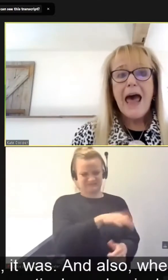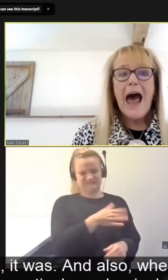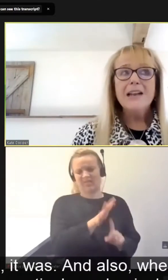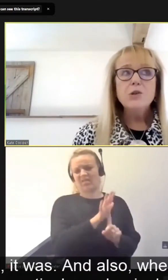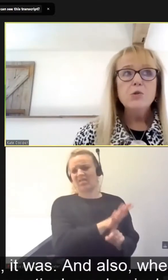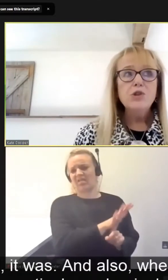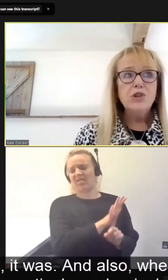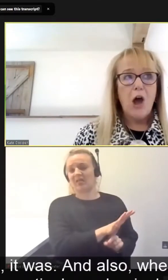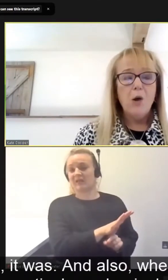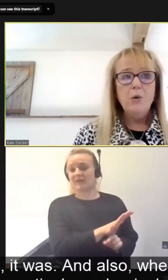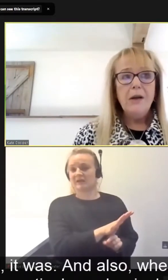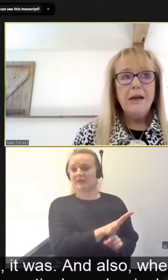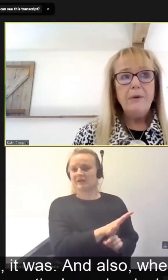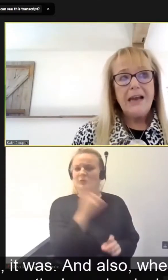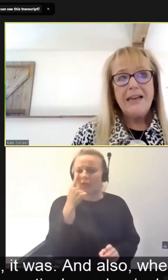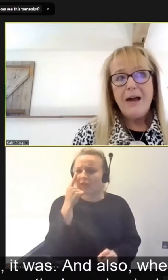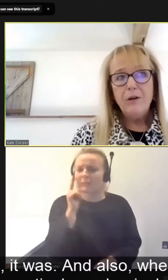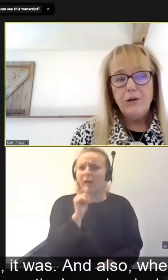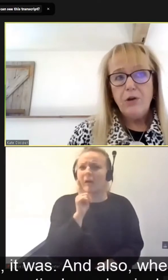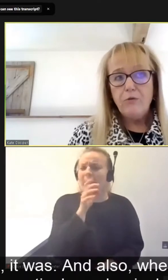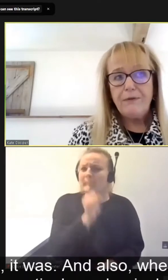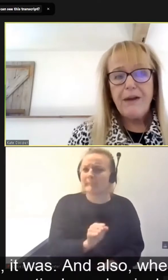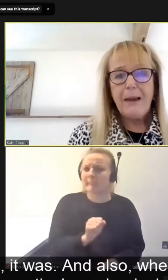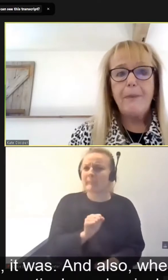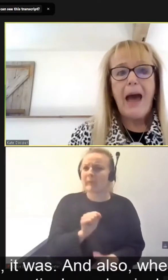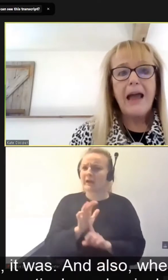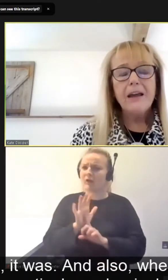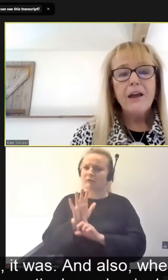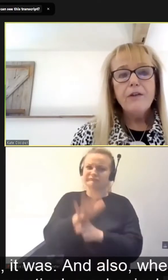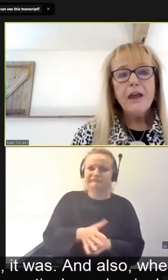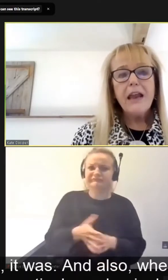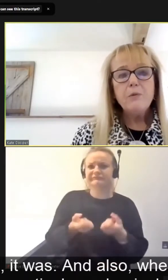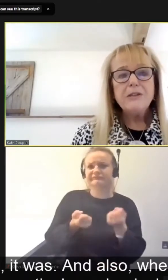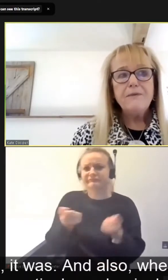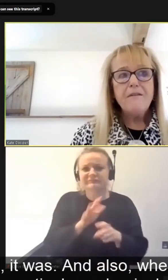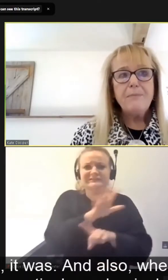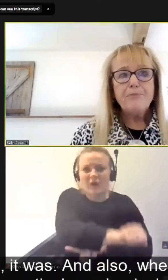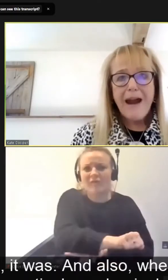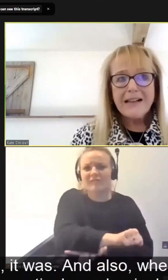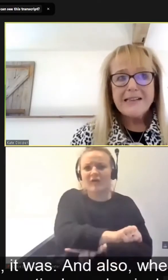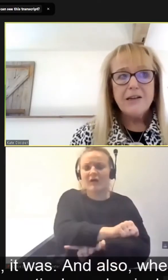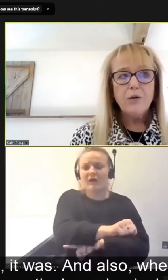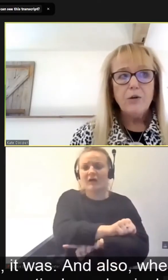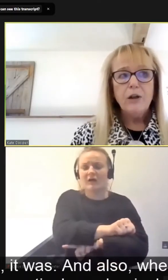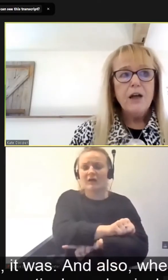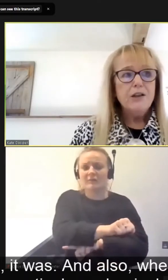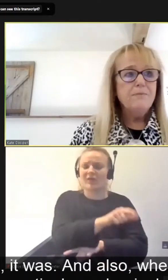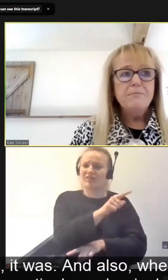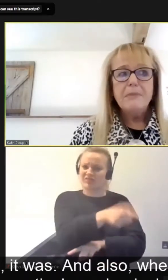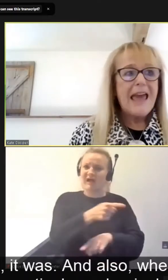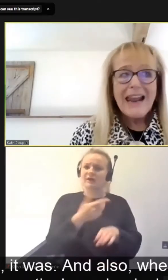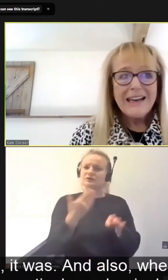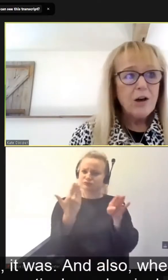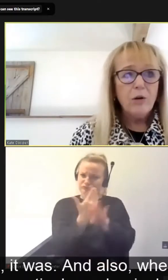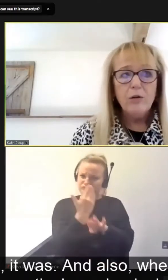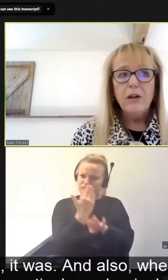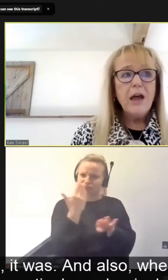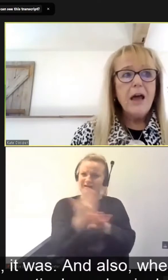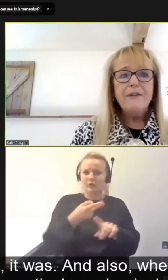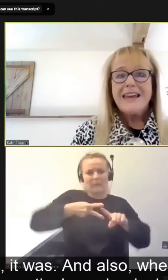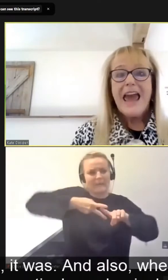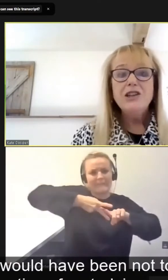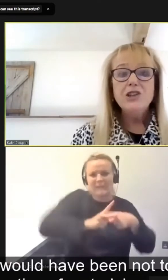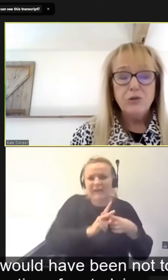was. And also, when I now, you know, reflect back, that it was a very practical, mechanical,